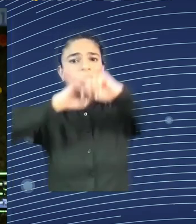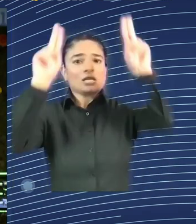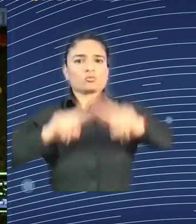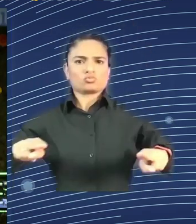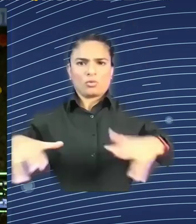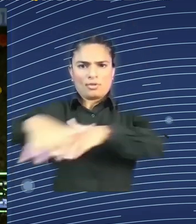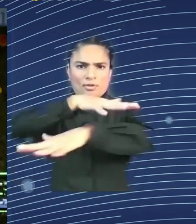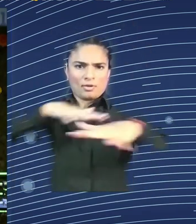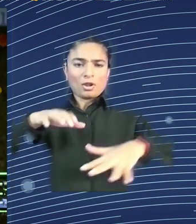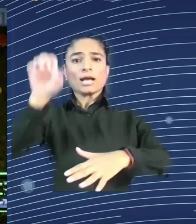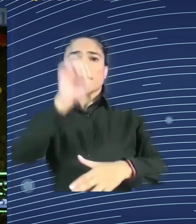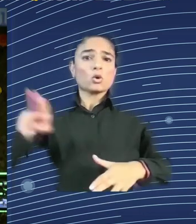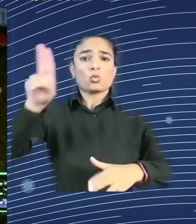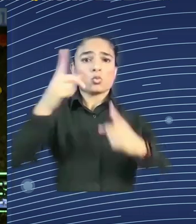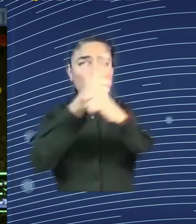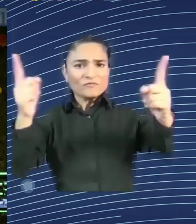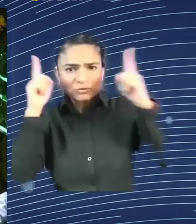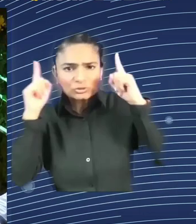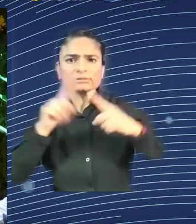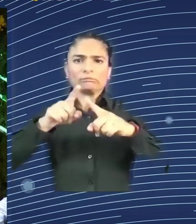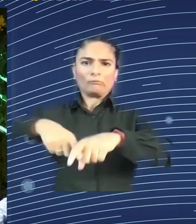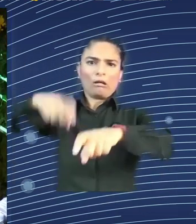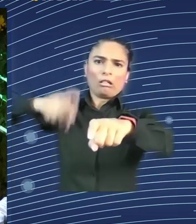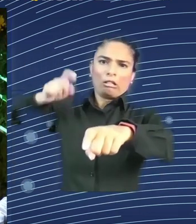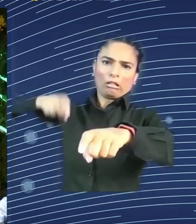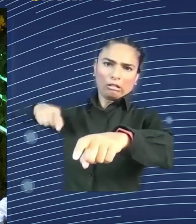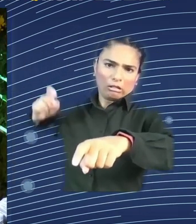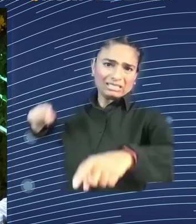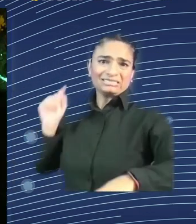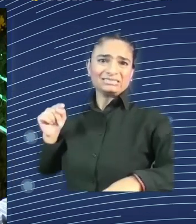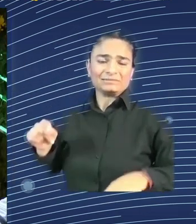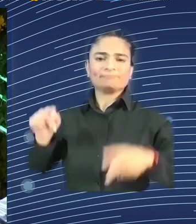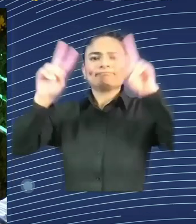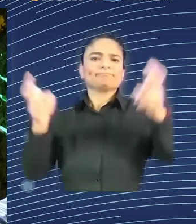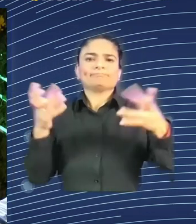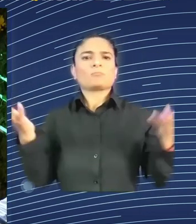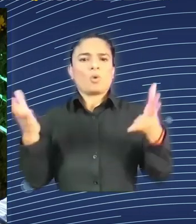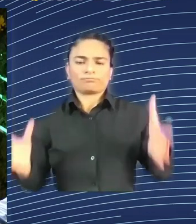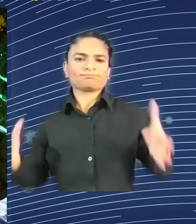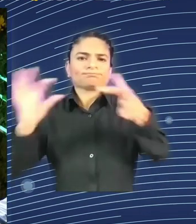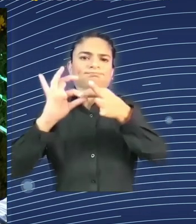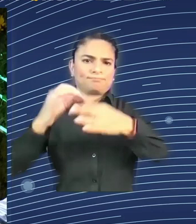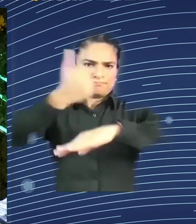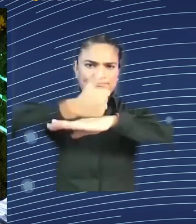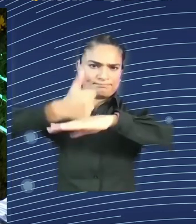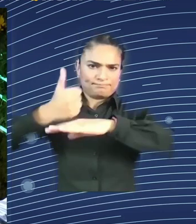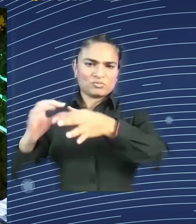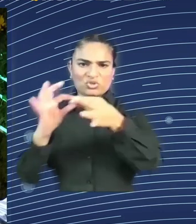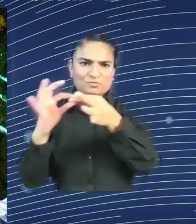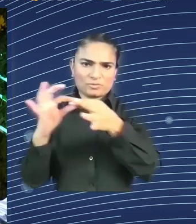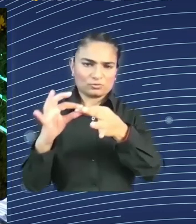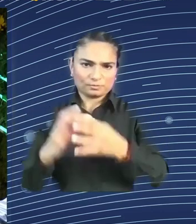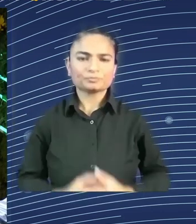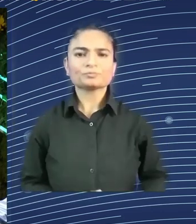universities for entrepreneurs, and there was no university from the European Union. On the 50th place,